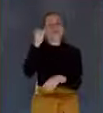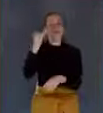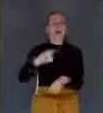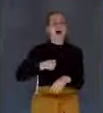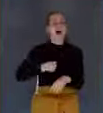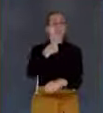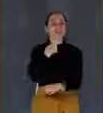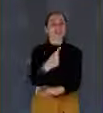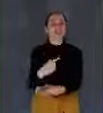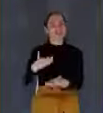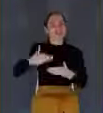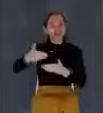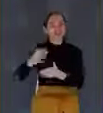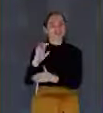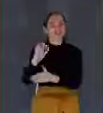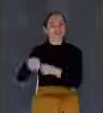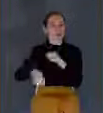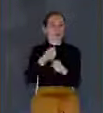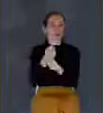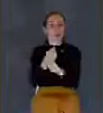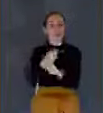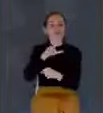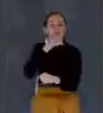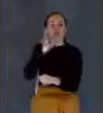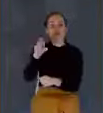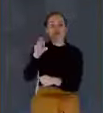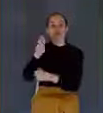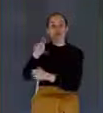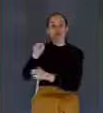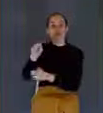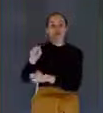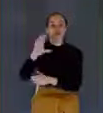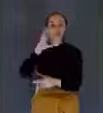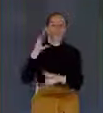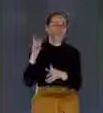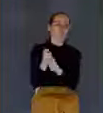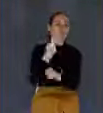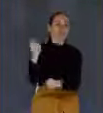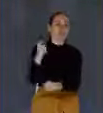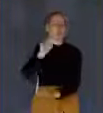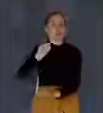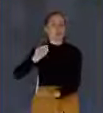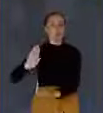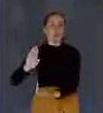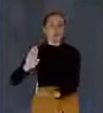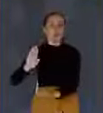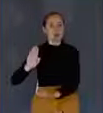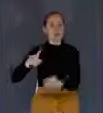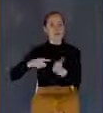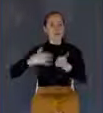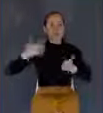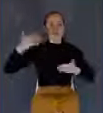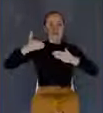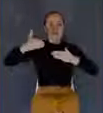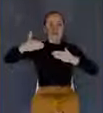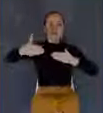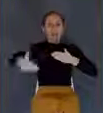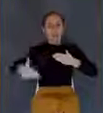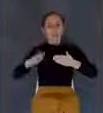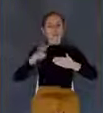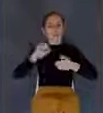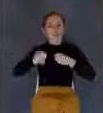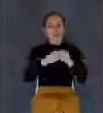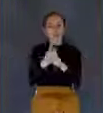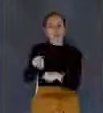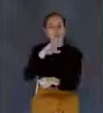years, the Ravens are going to win the Super Bowl, sometime in the next 40 years. Now, why are you laughing? You don't believe me. That's